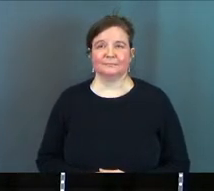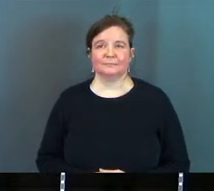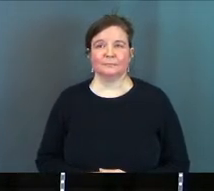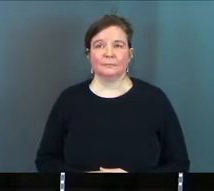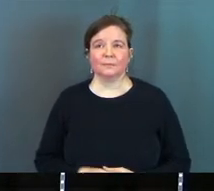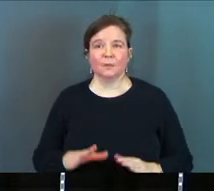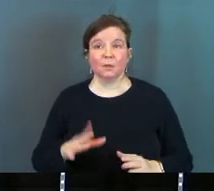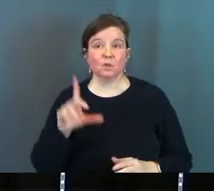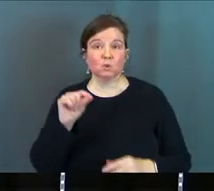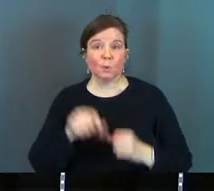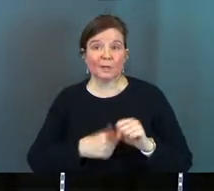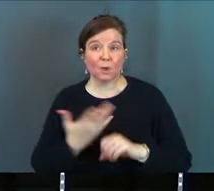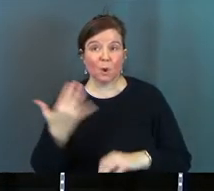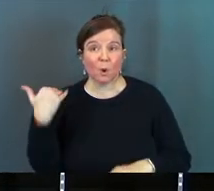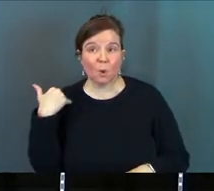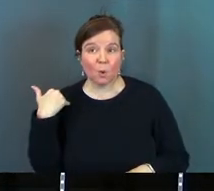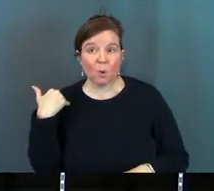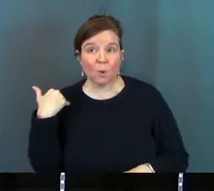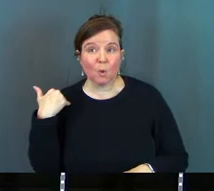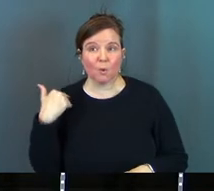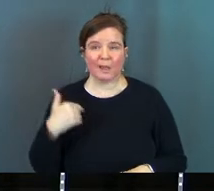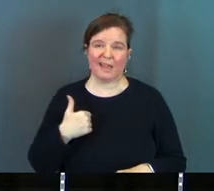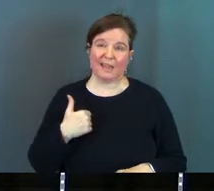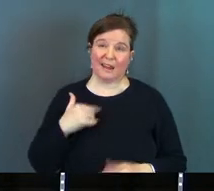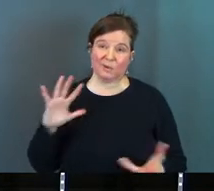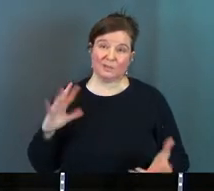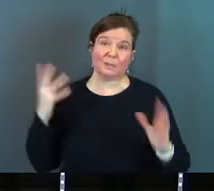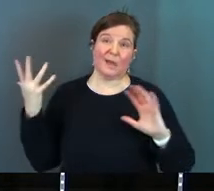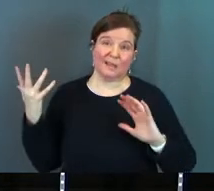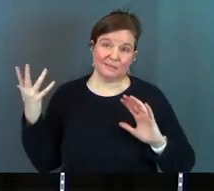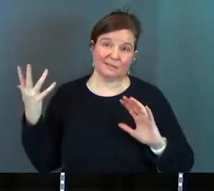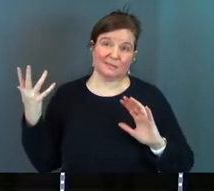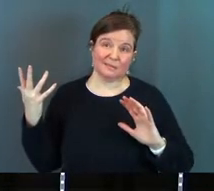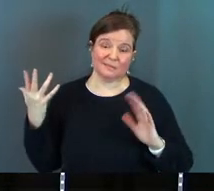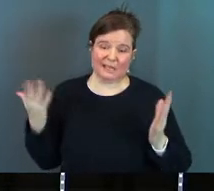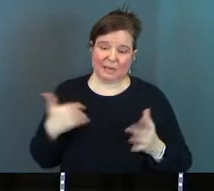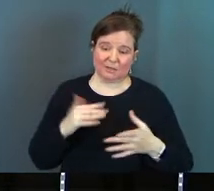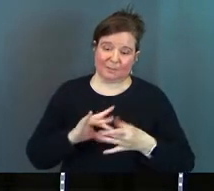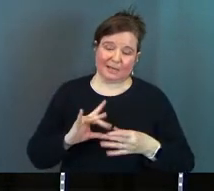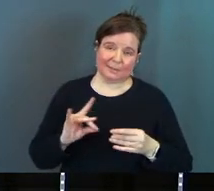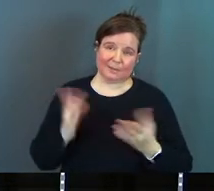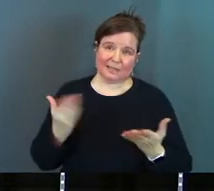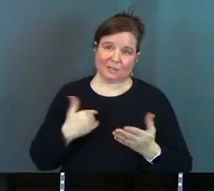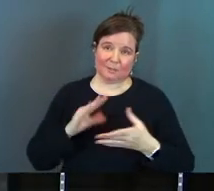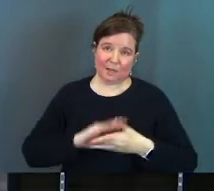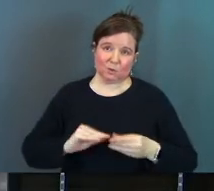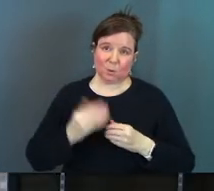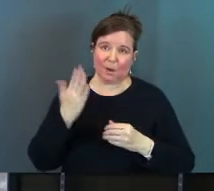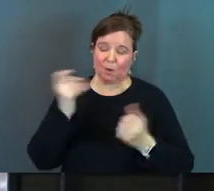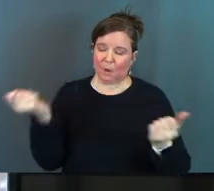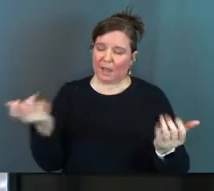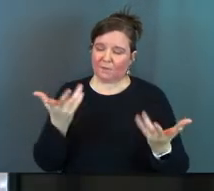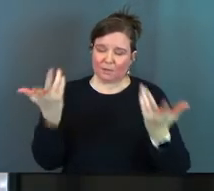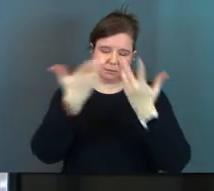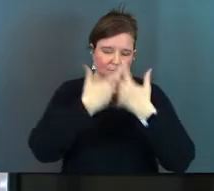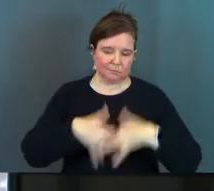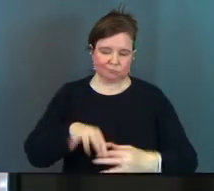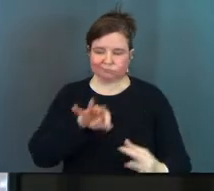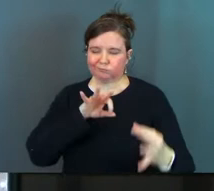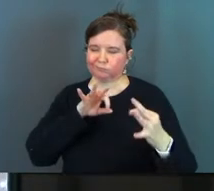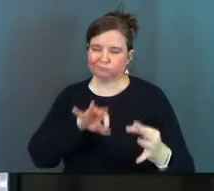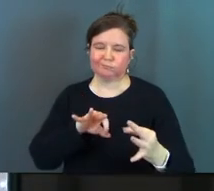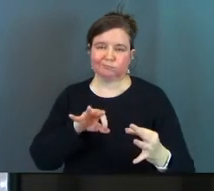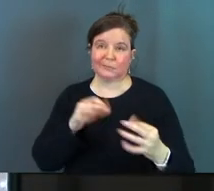when it's 20 years ago and I was a mess and here's my testimony and here's my story of how everything got better